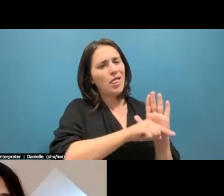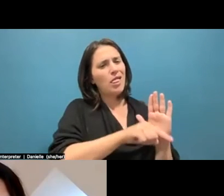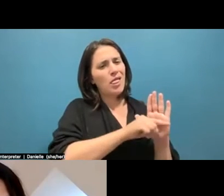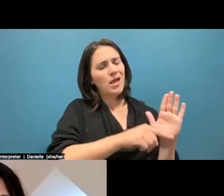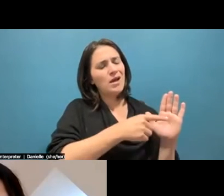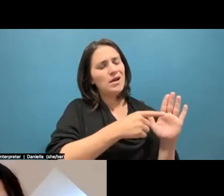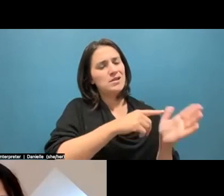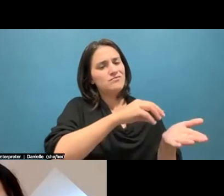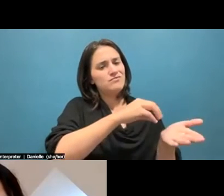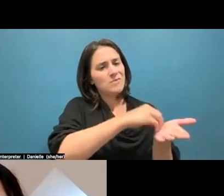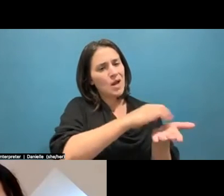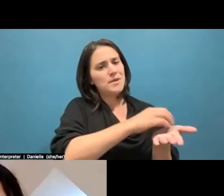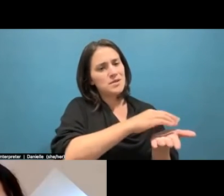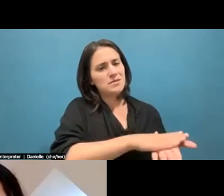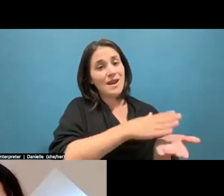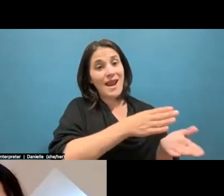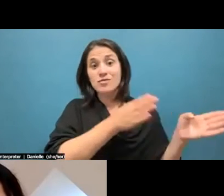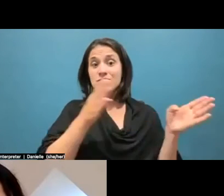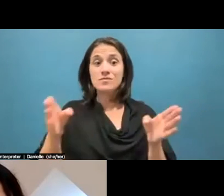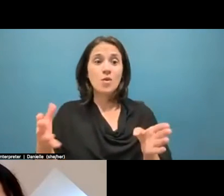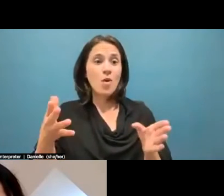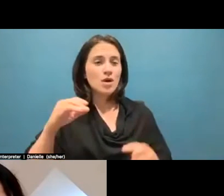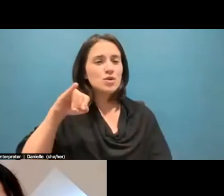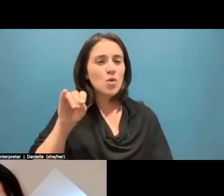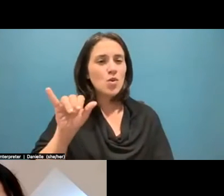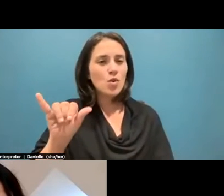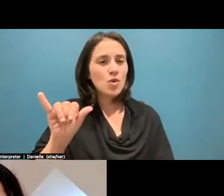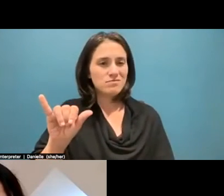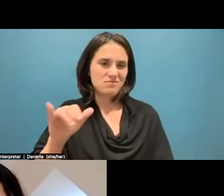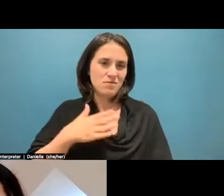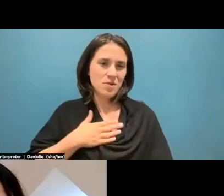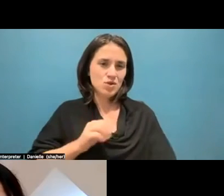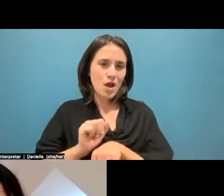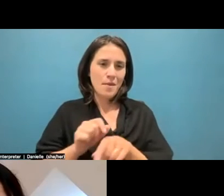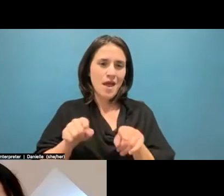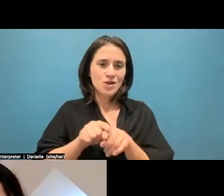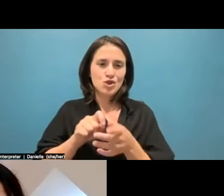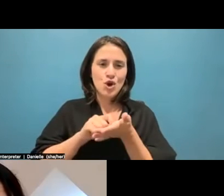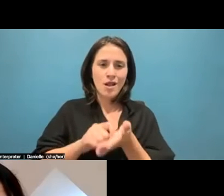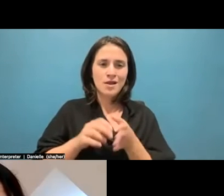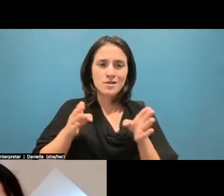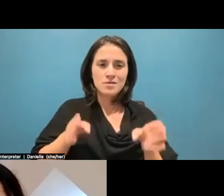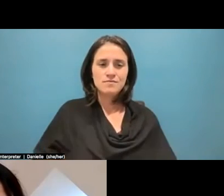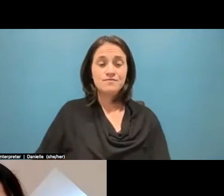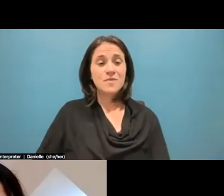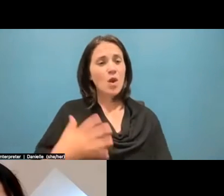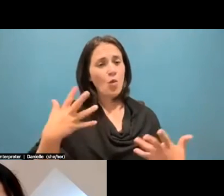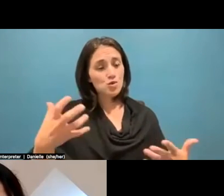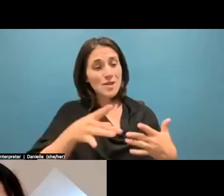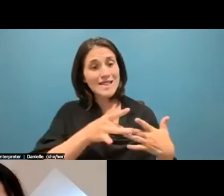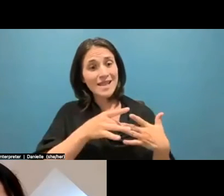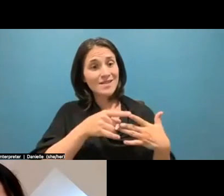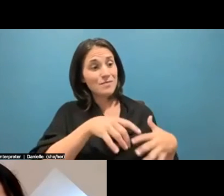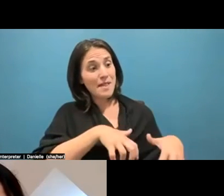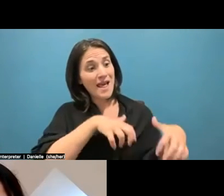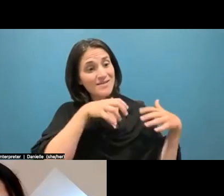that's our job as a journalist to really take people, really going back to that question of audience, like taking people places they've never been for and showing them